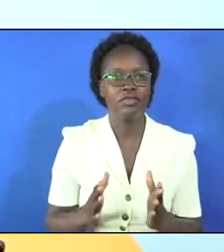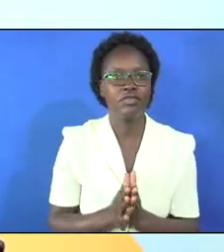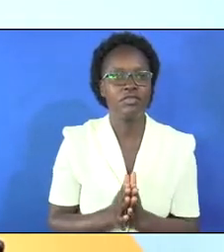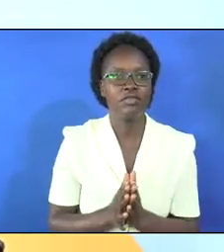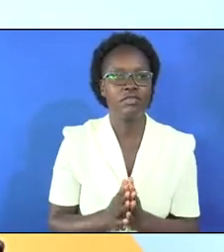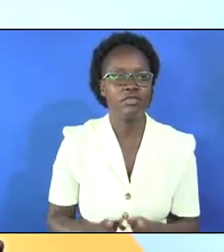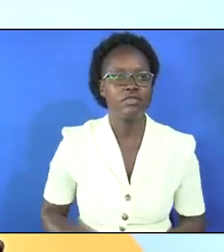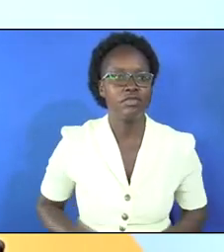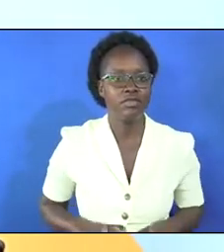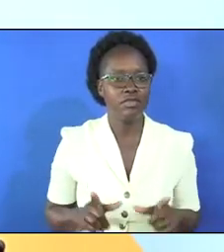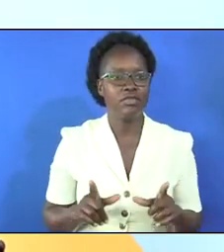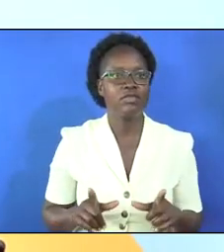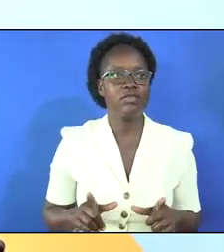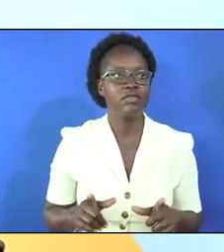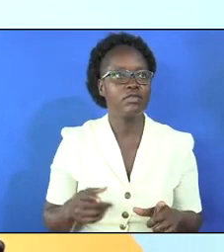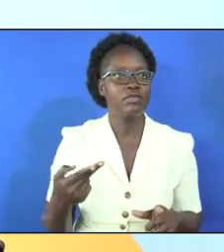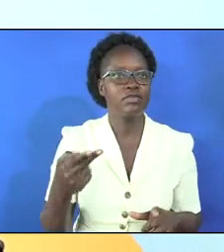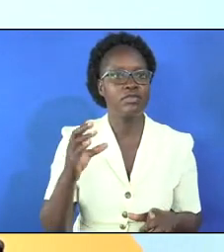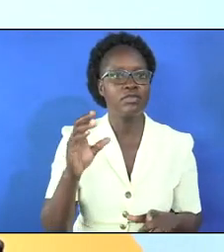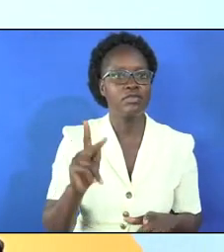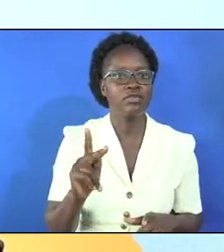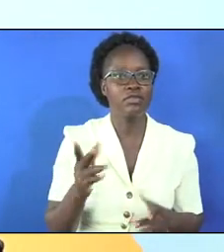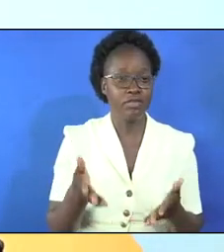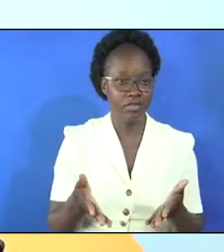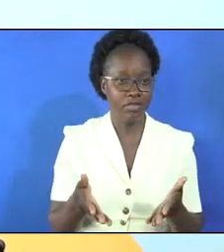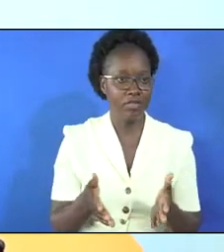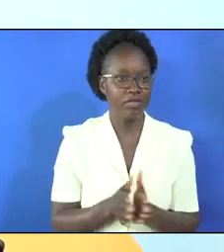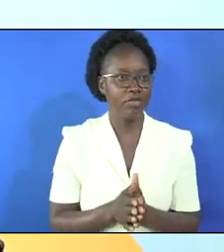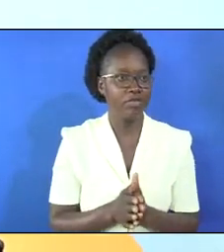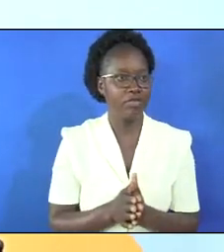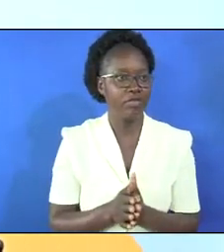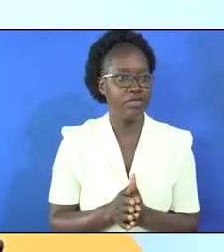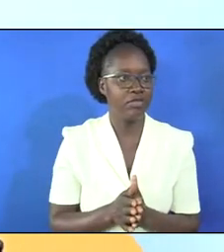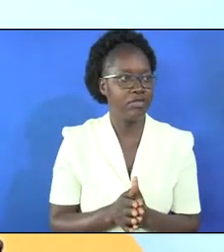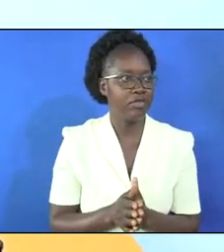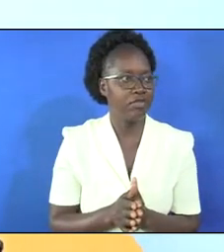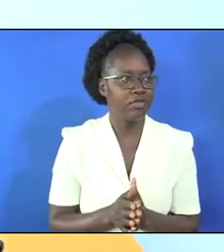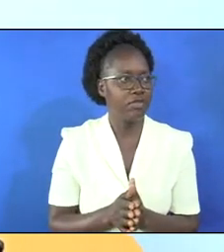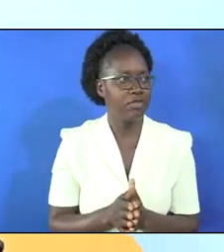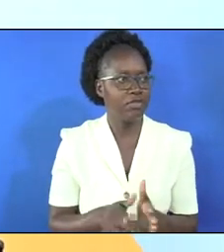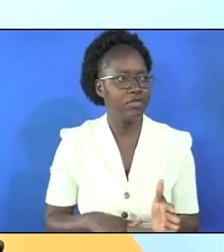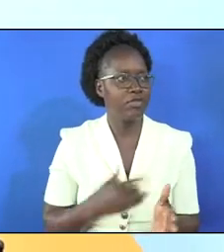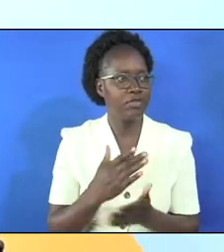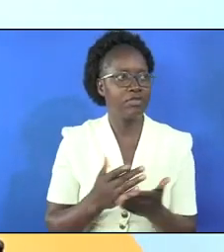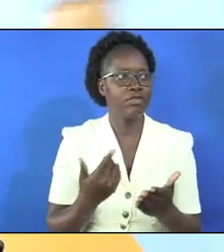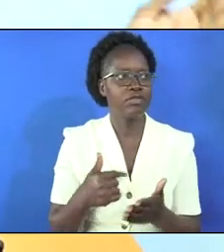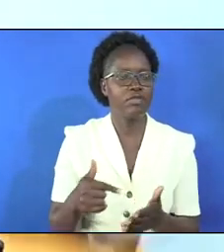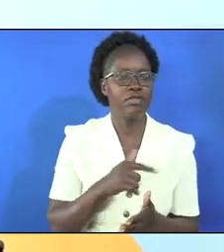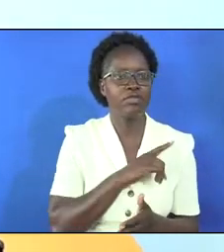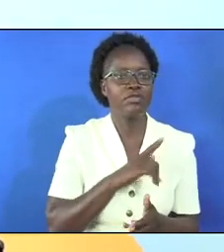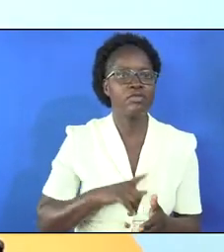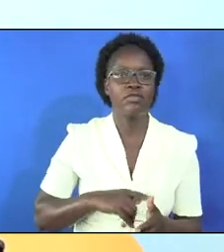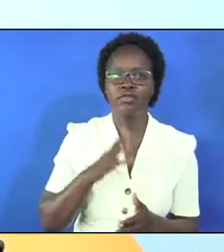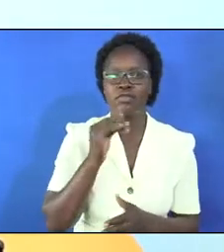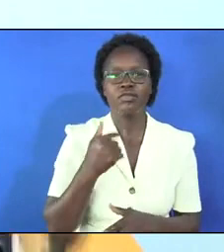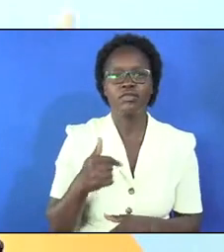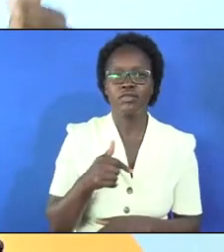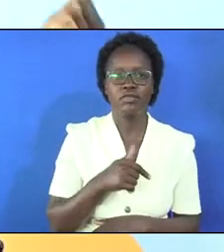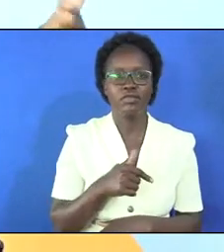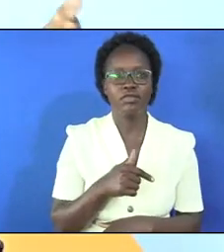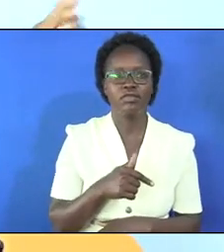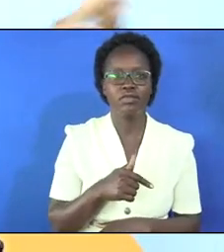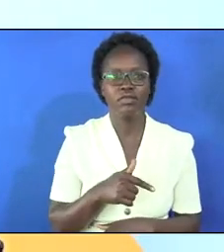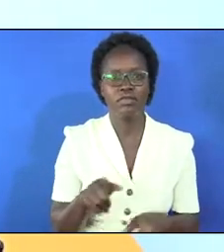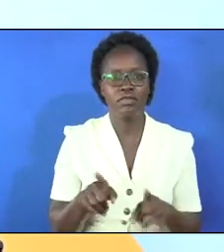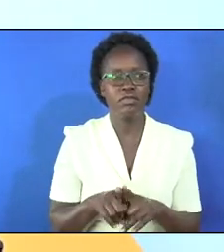is live hope channel is here with us we welcome you and feel part of us even as the Lord is speaking to us